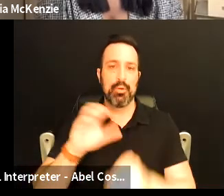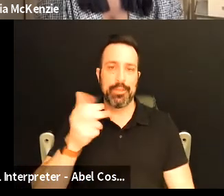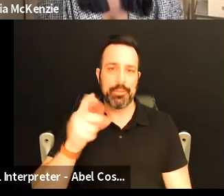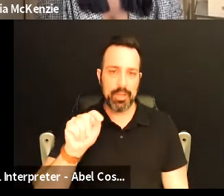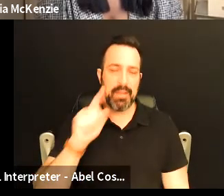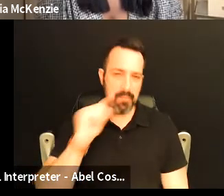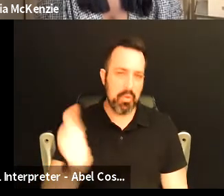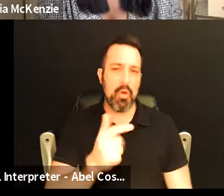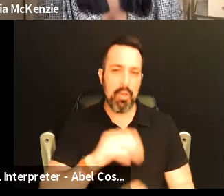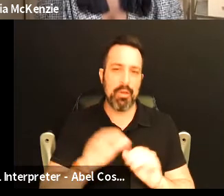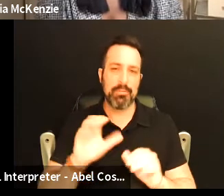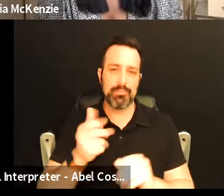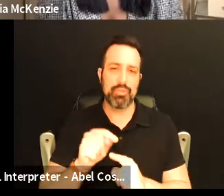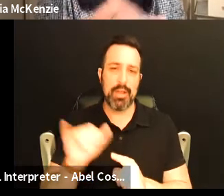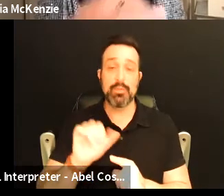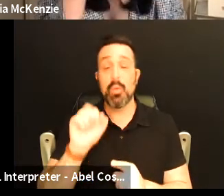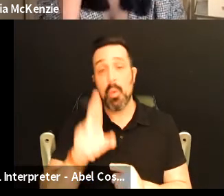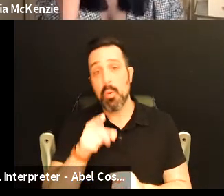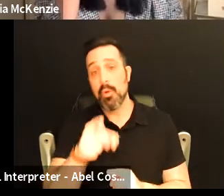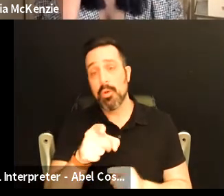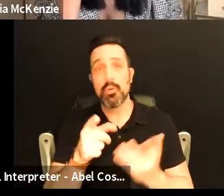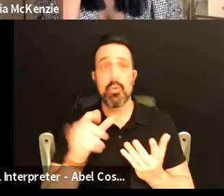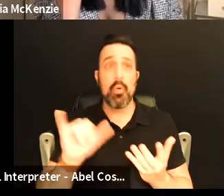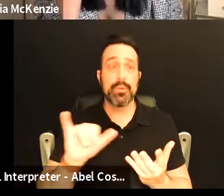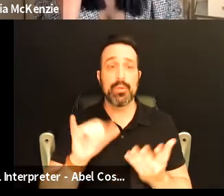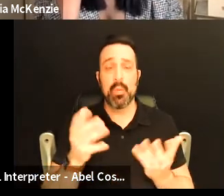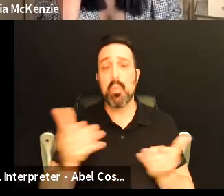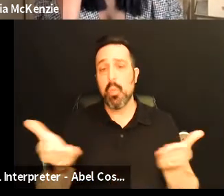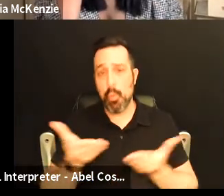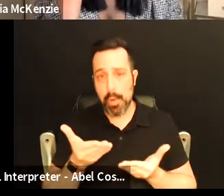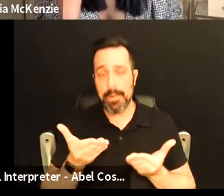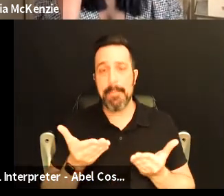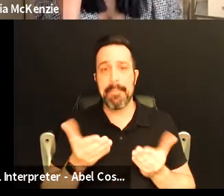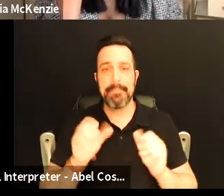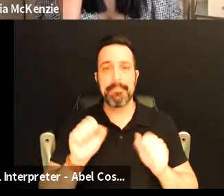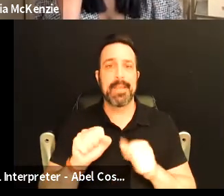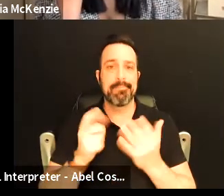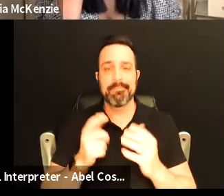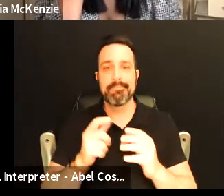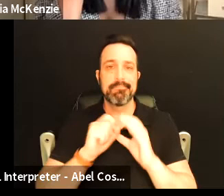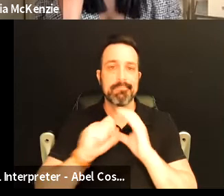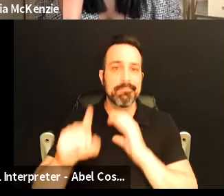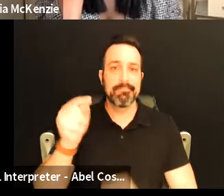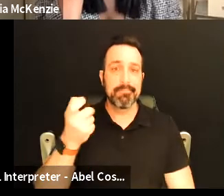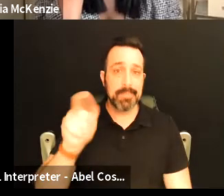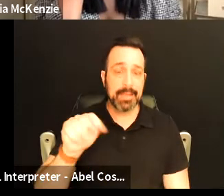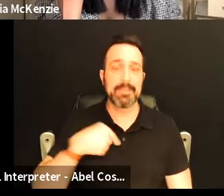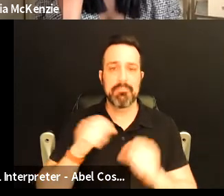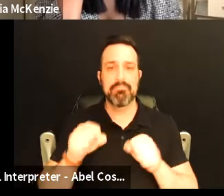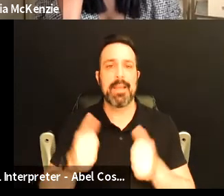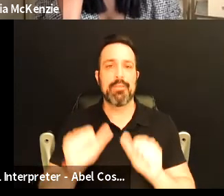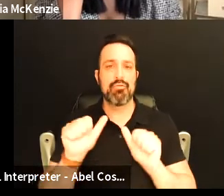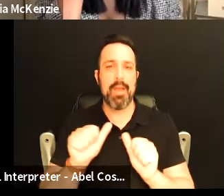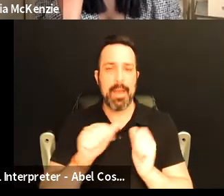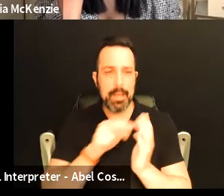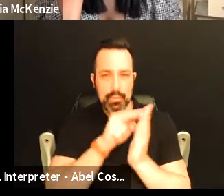of you on the chat as well or you are also welcome to send a text and I could try to to